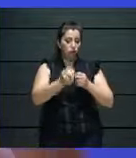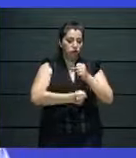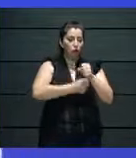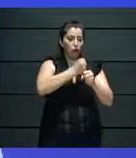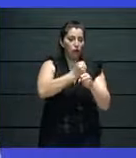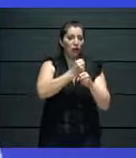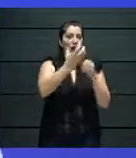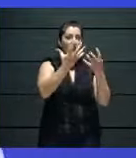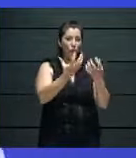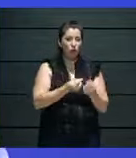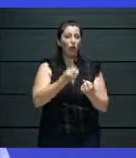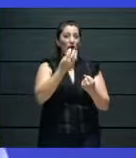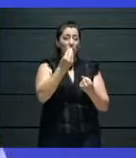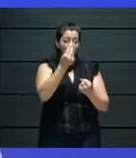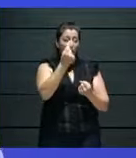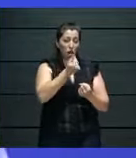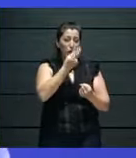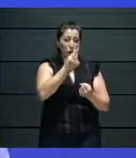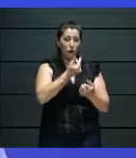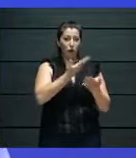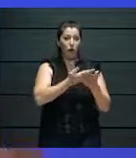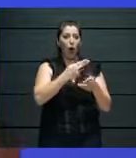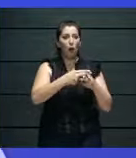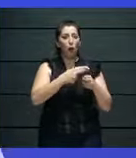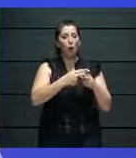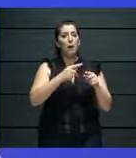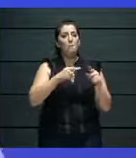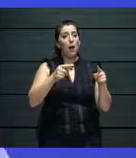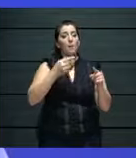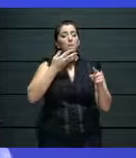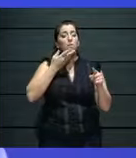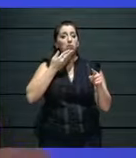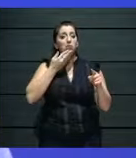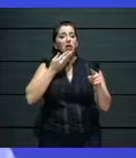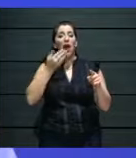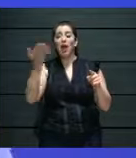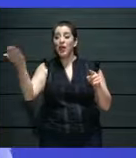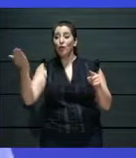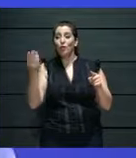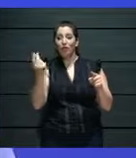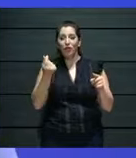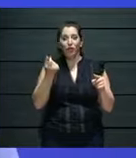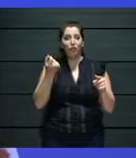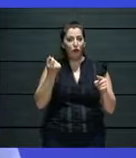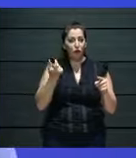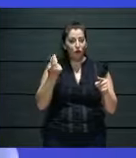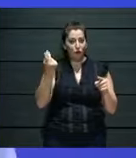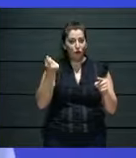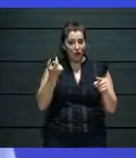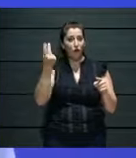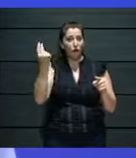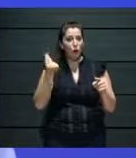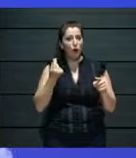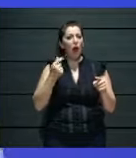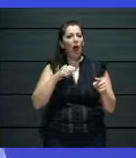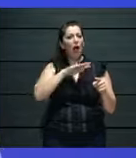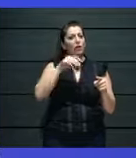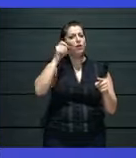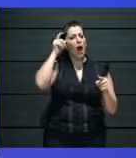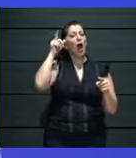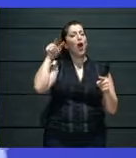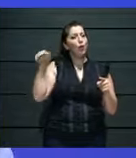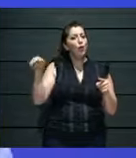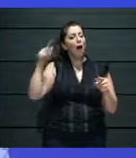we're talking the right language here. We're doing the right thing. And so going back to that, it becomes very important that we